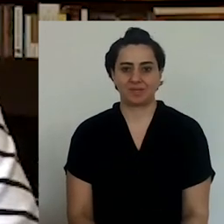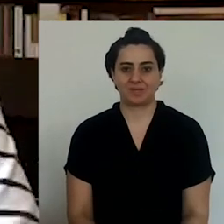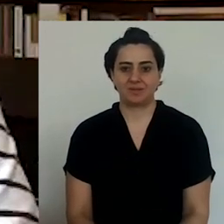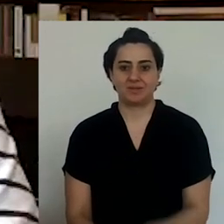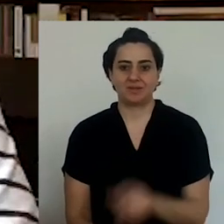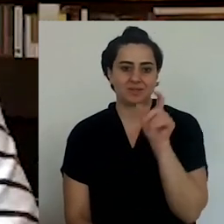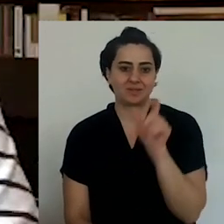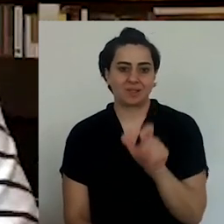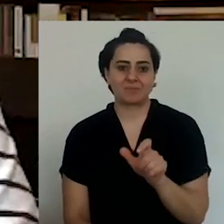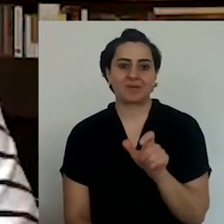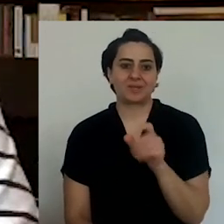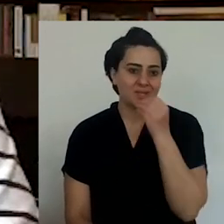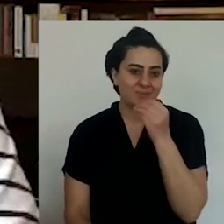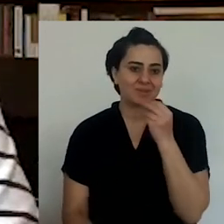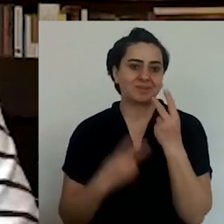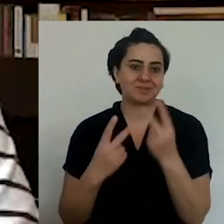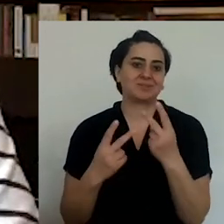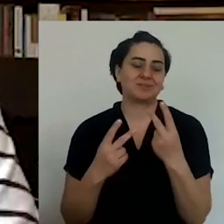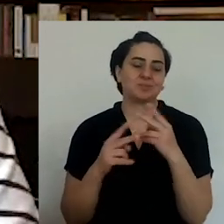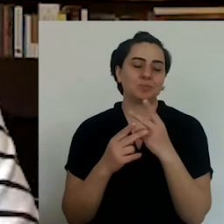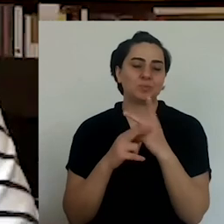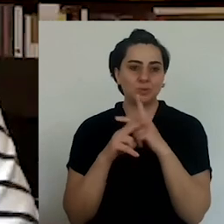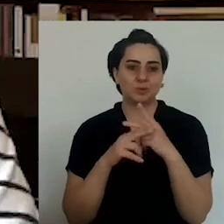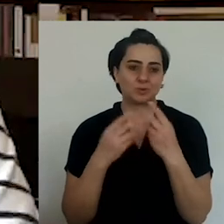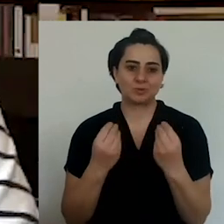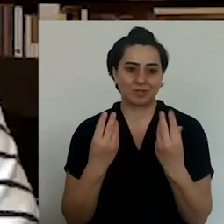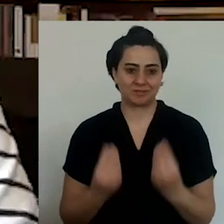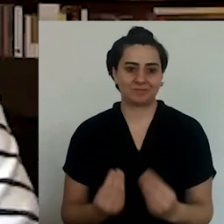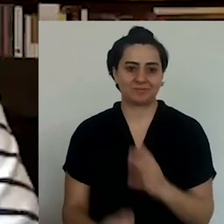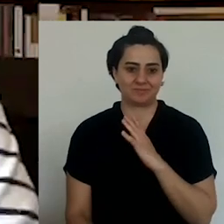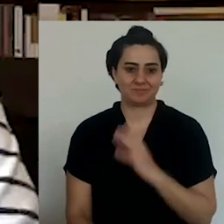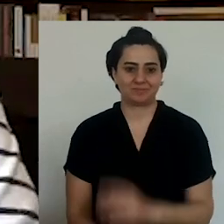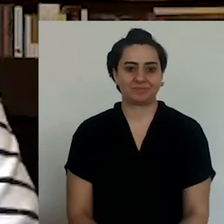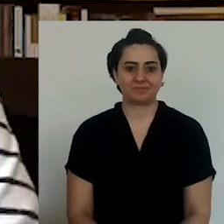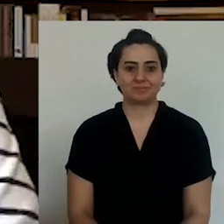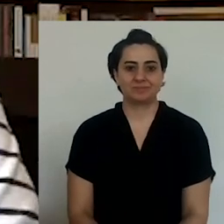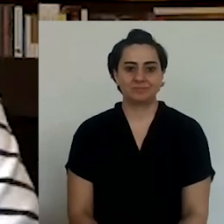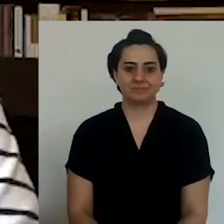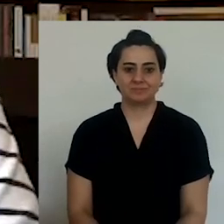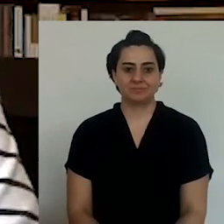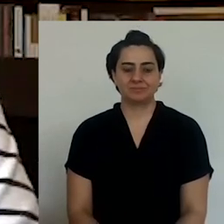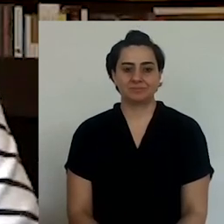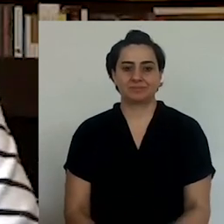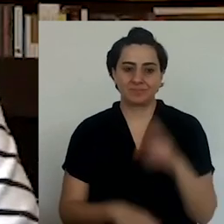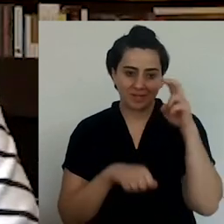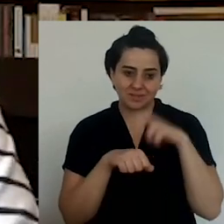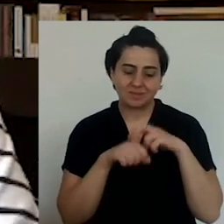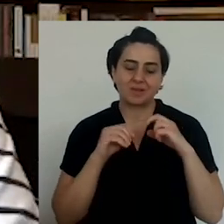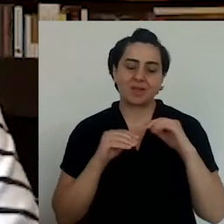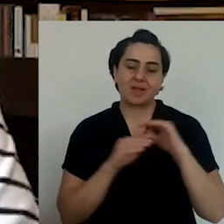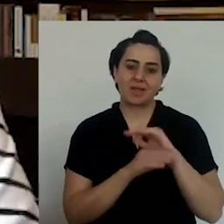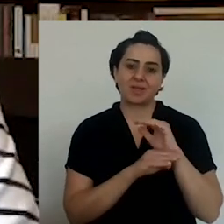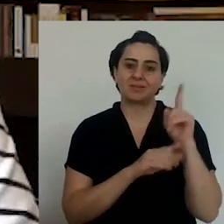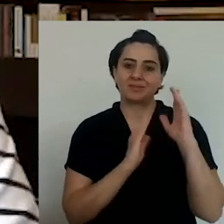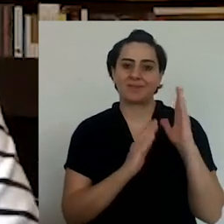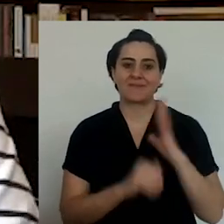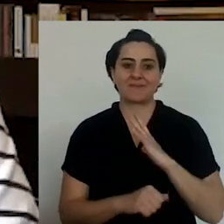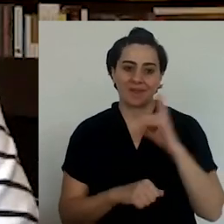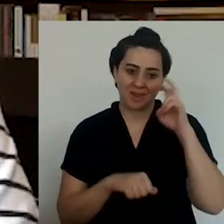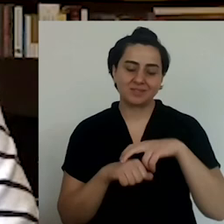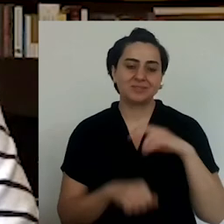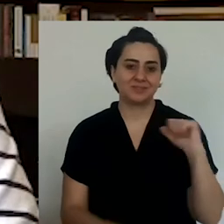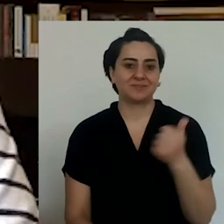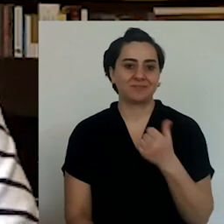that I call after him. I believe that the words and food have that kind of a